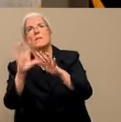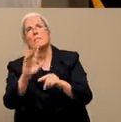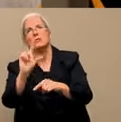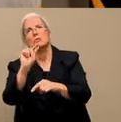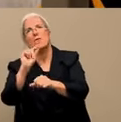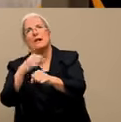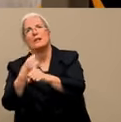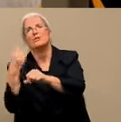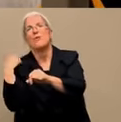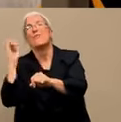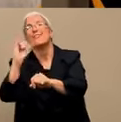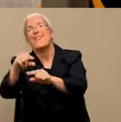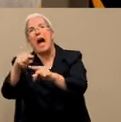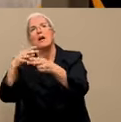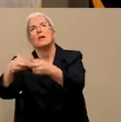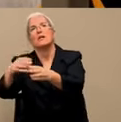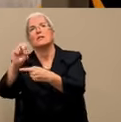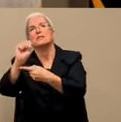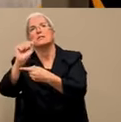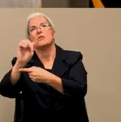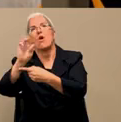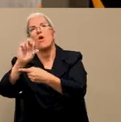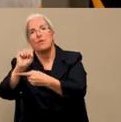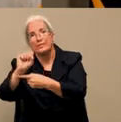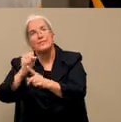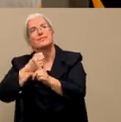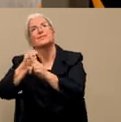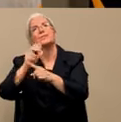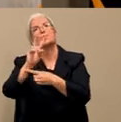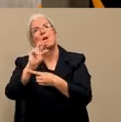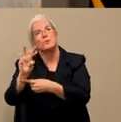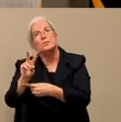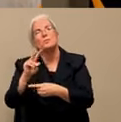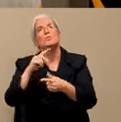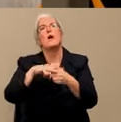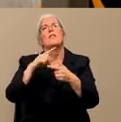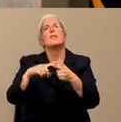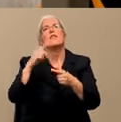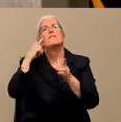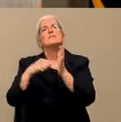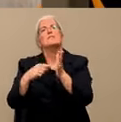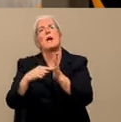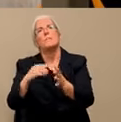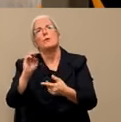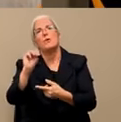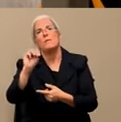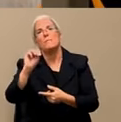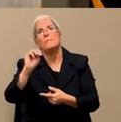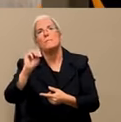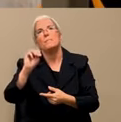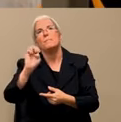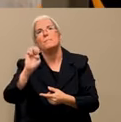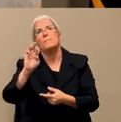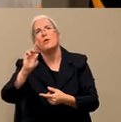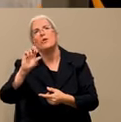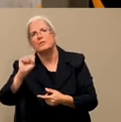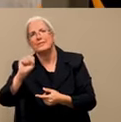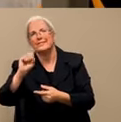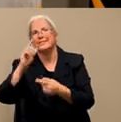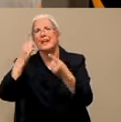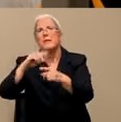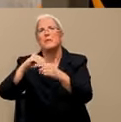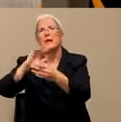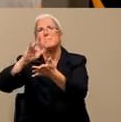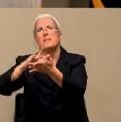2002. And then we have MERS, the Middle East Respiratory Syndrome, that was first identified in 2012. And so these